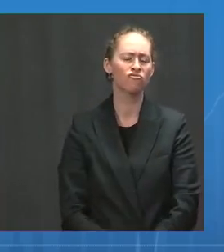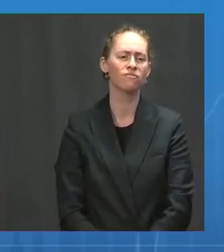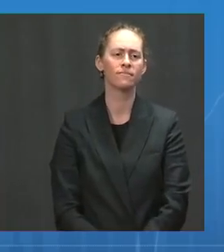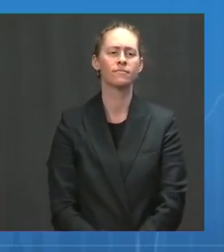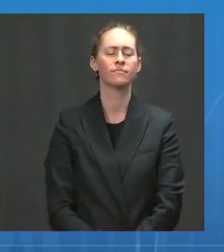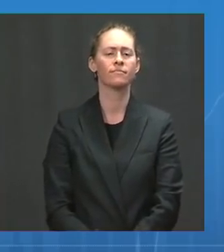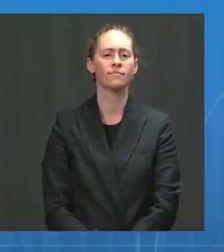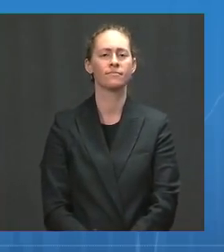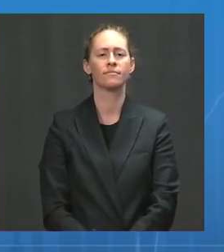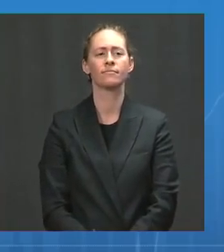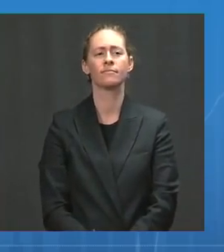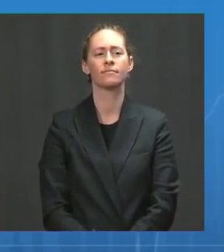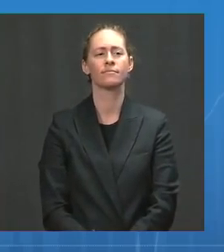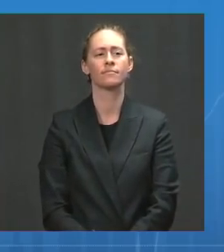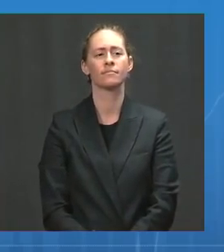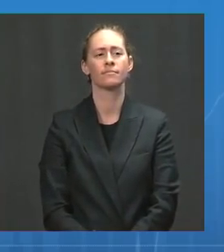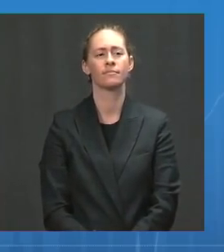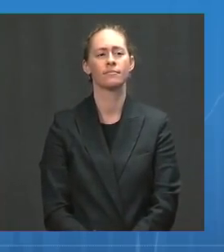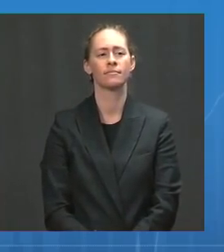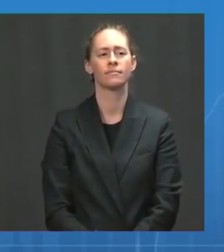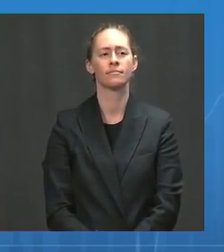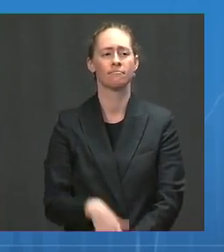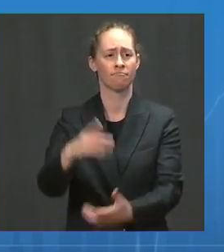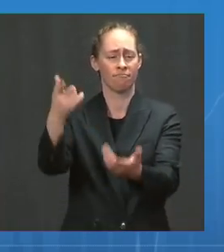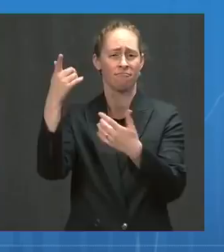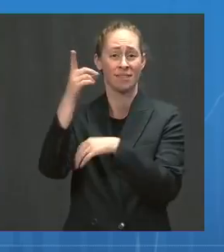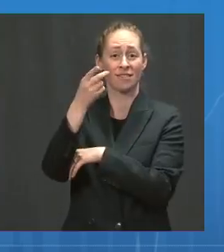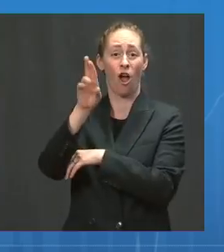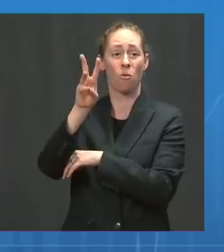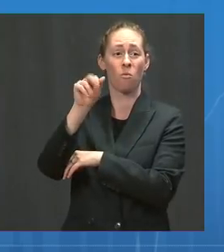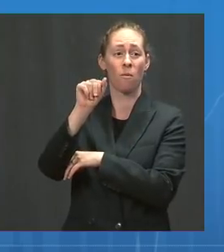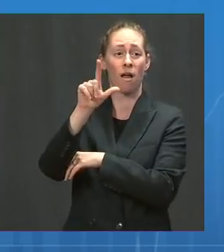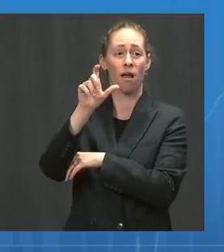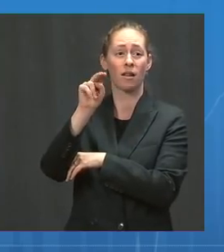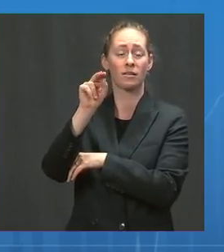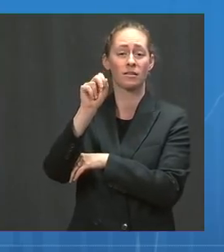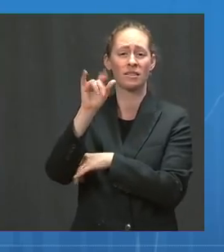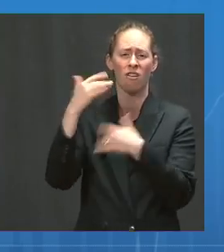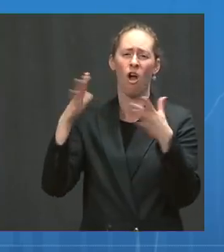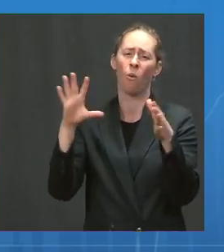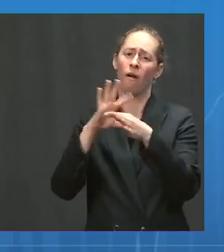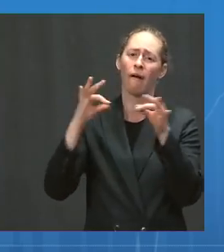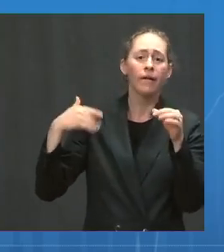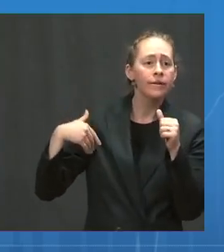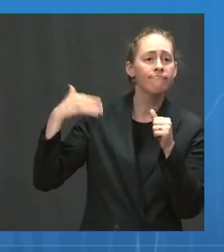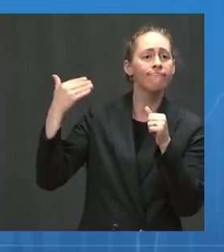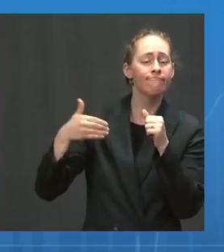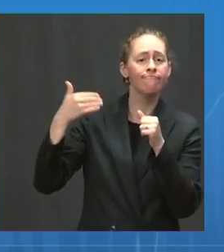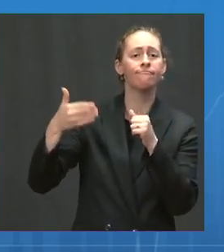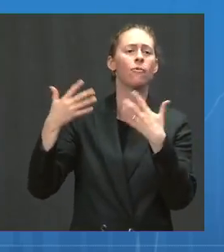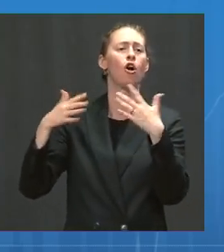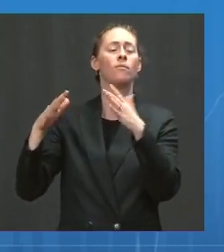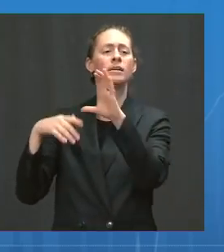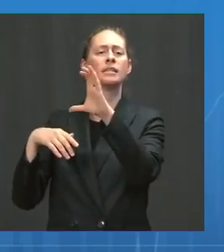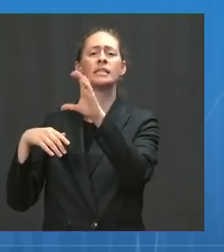Walensky has said multiple times, the CDC is looking at a number of different cohorts that will get the information